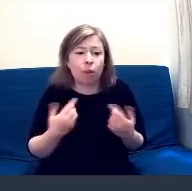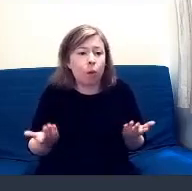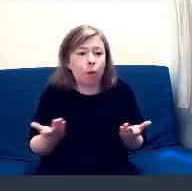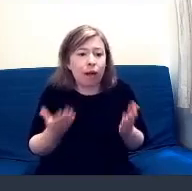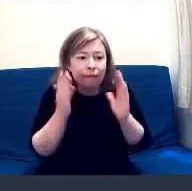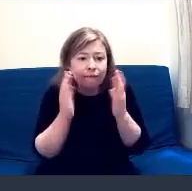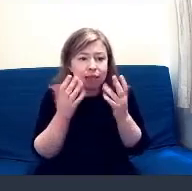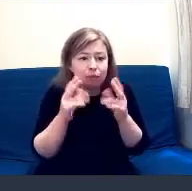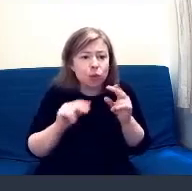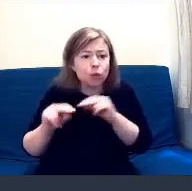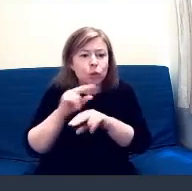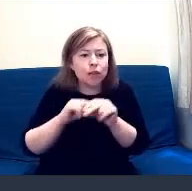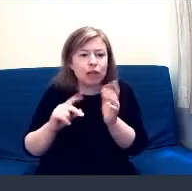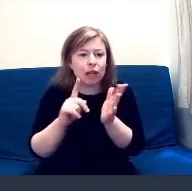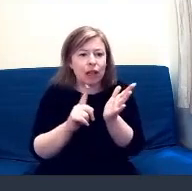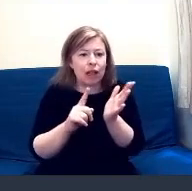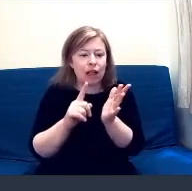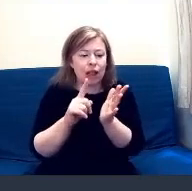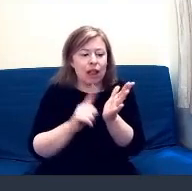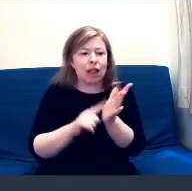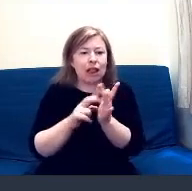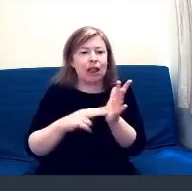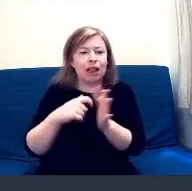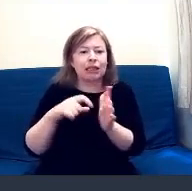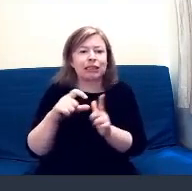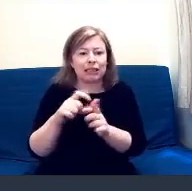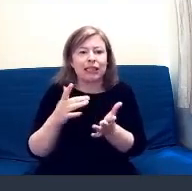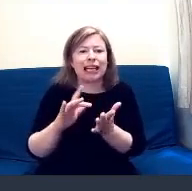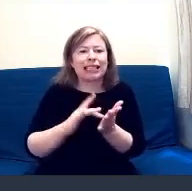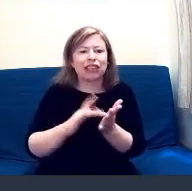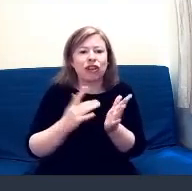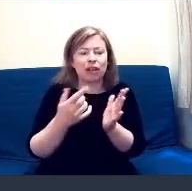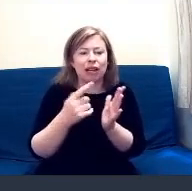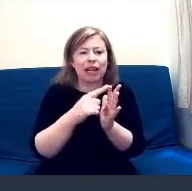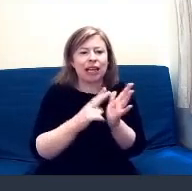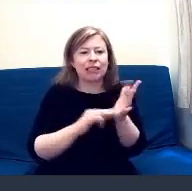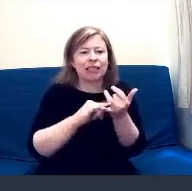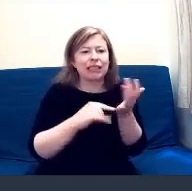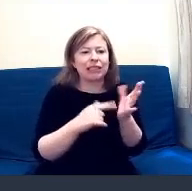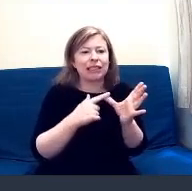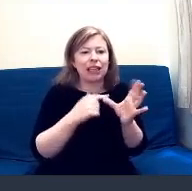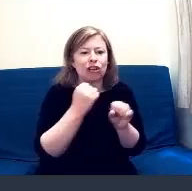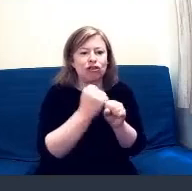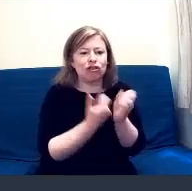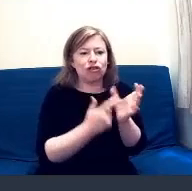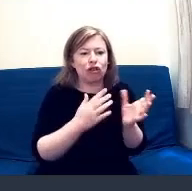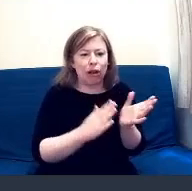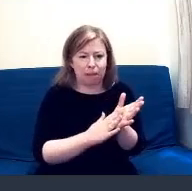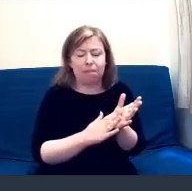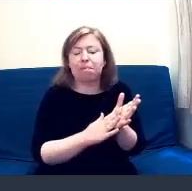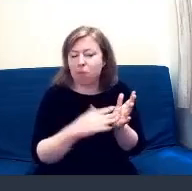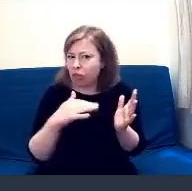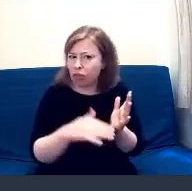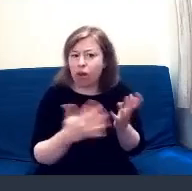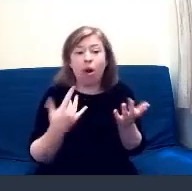Twitter, LinkedIn, Instagram, Lewis, through your website. I mean, there's, you know, if you